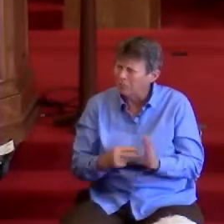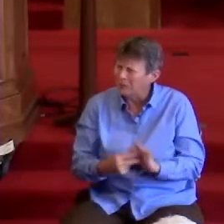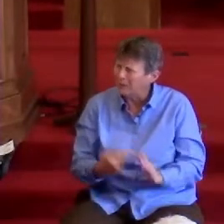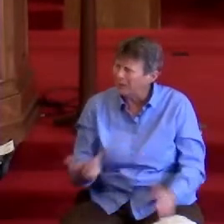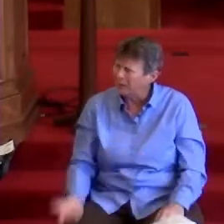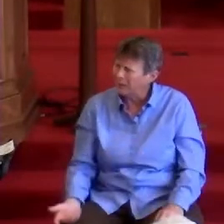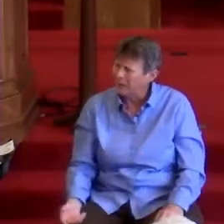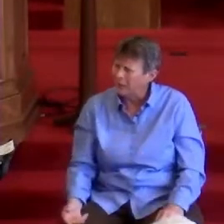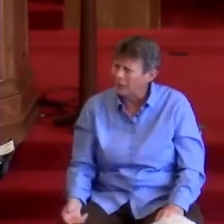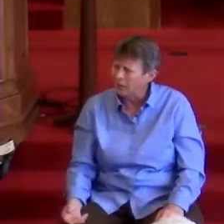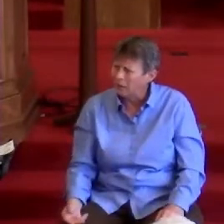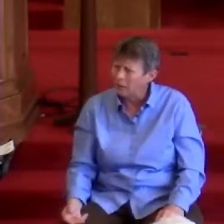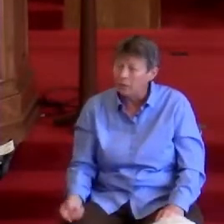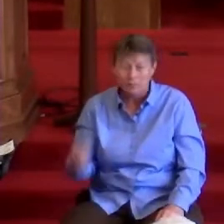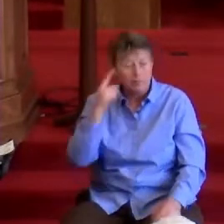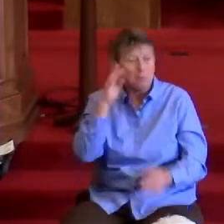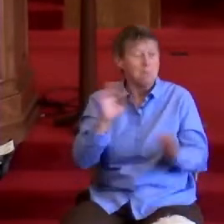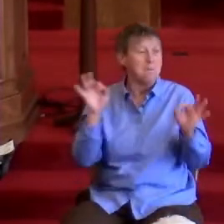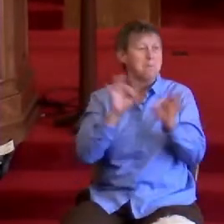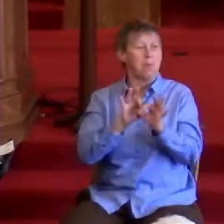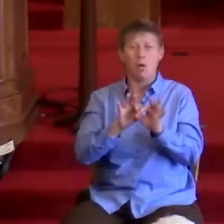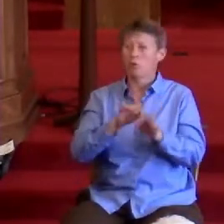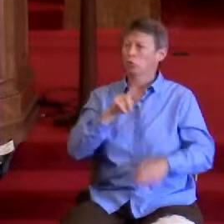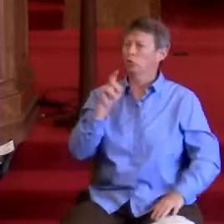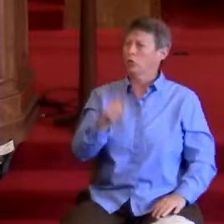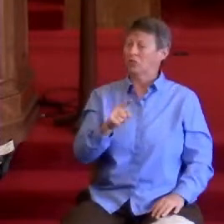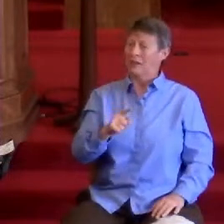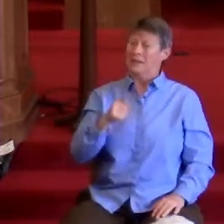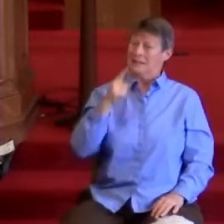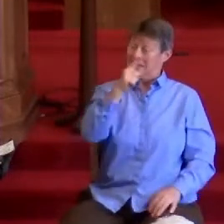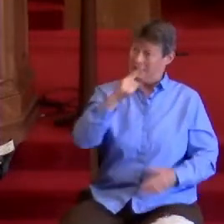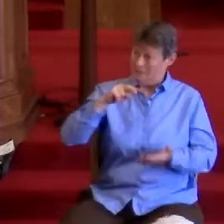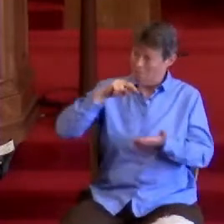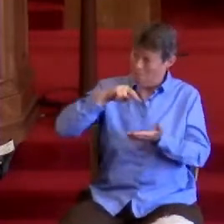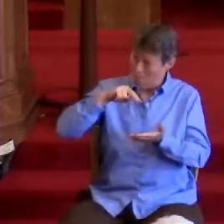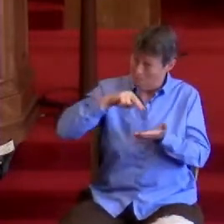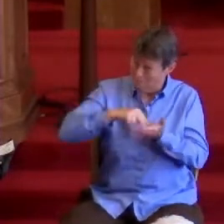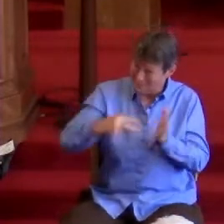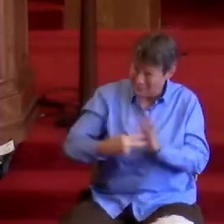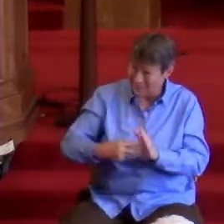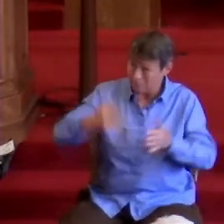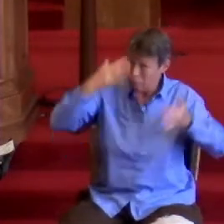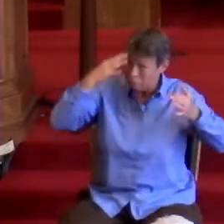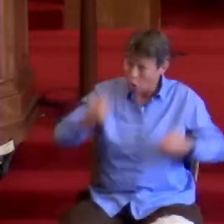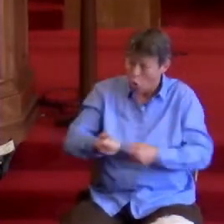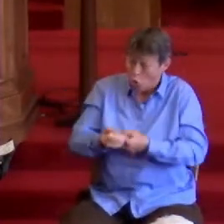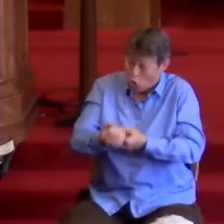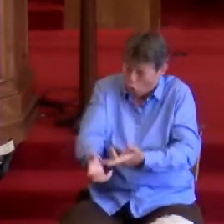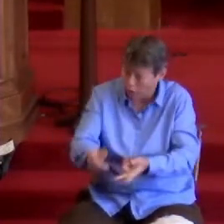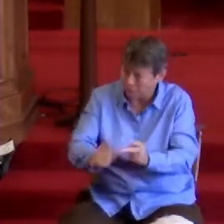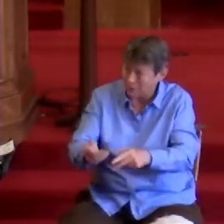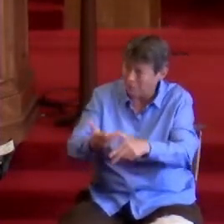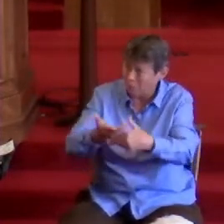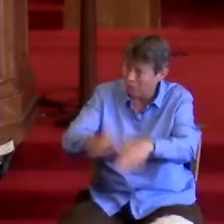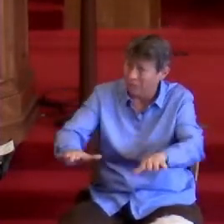Well, think a key question we have to ask is, did he mean to deliberately divide people?